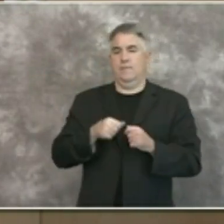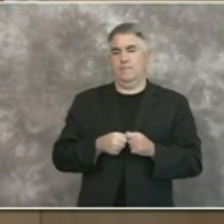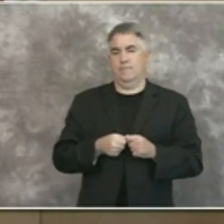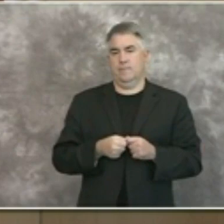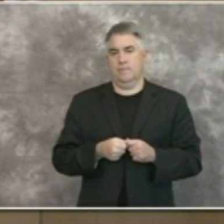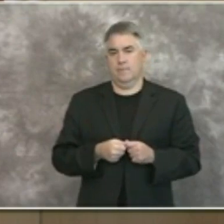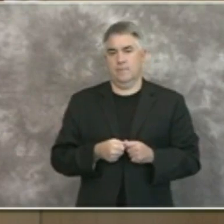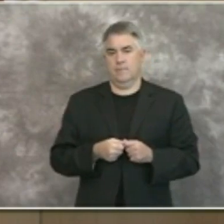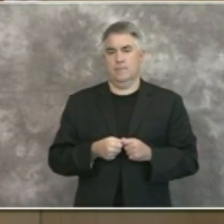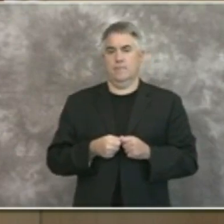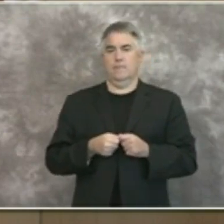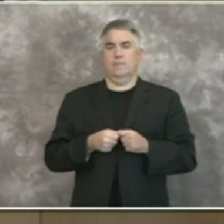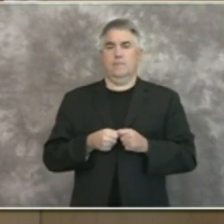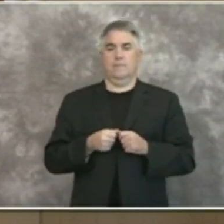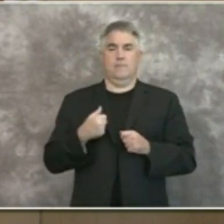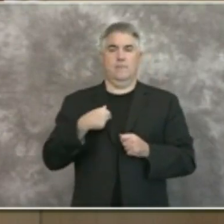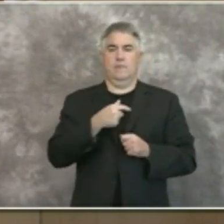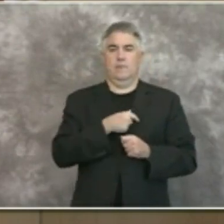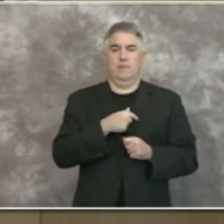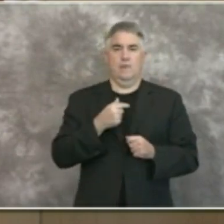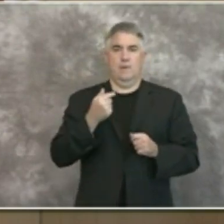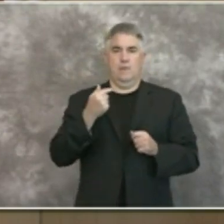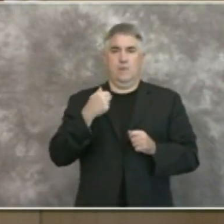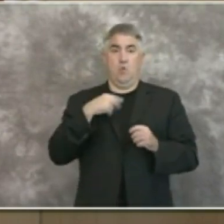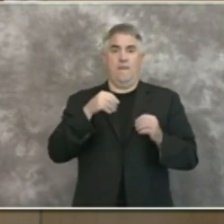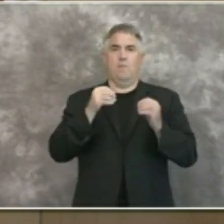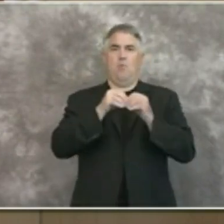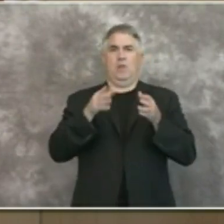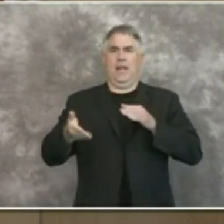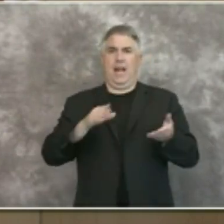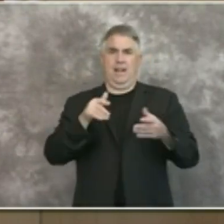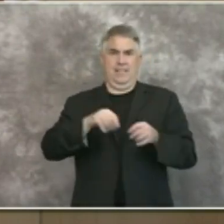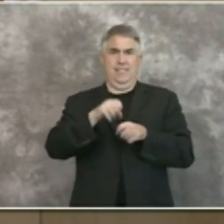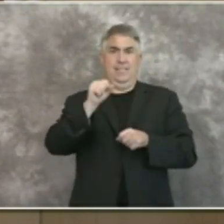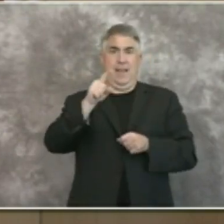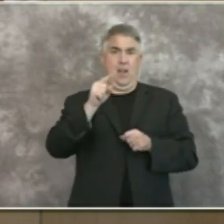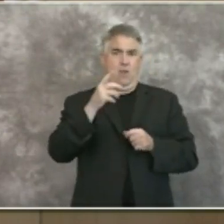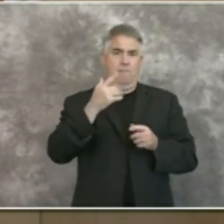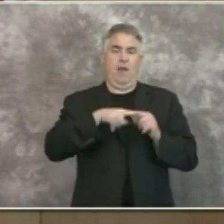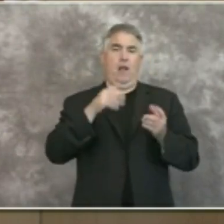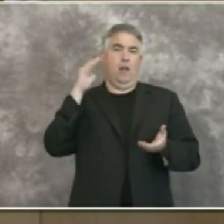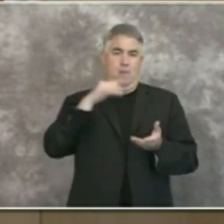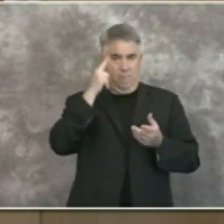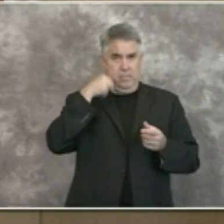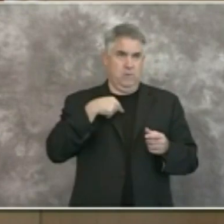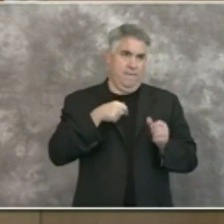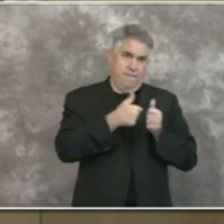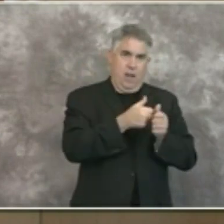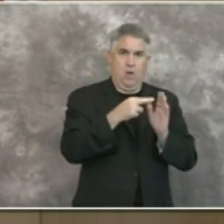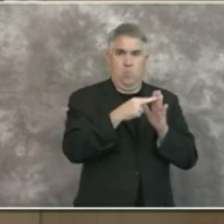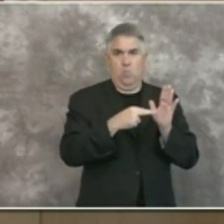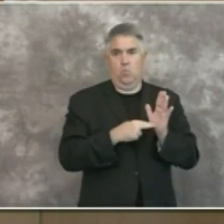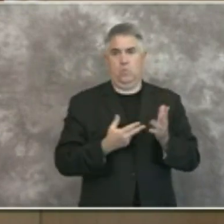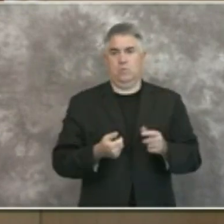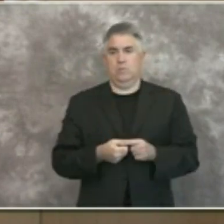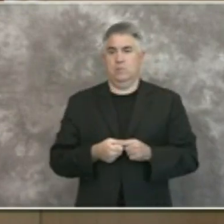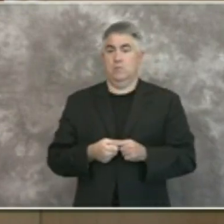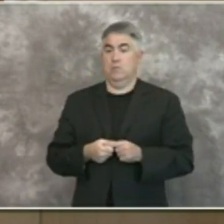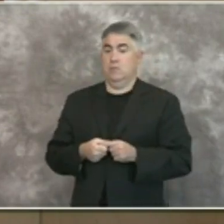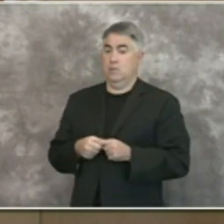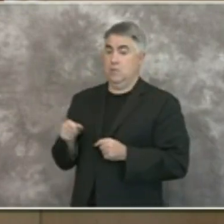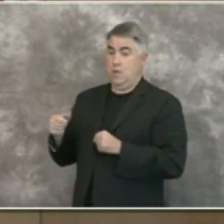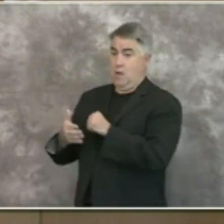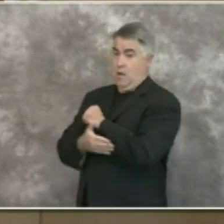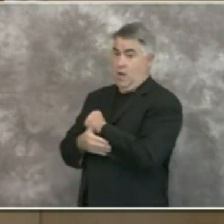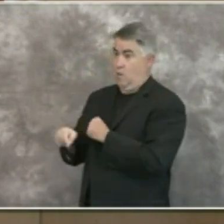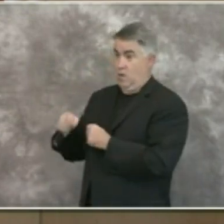san diego thank you and this question is from paul sisson has the county detected any cases related to exposures in